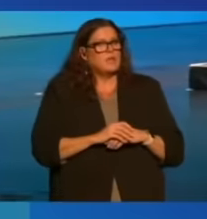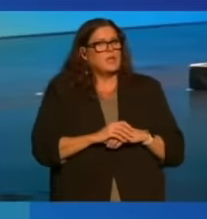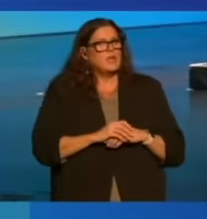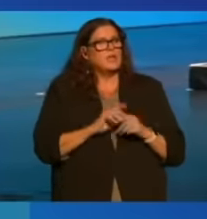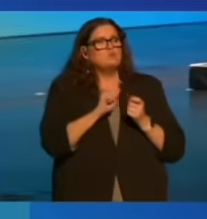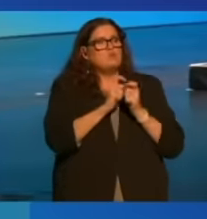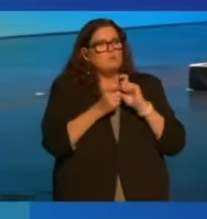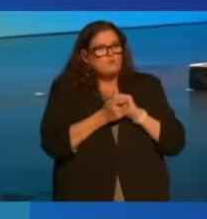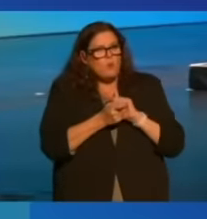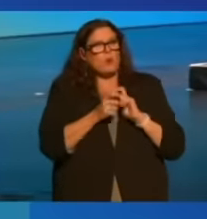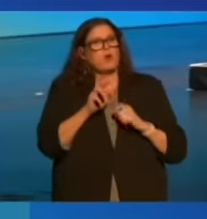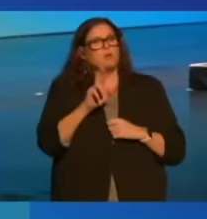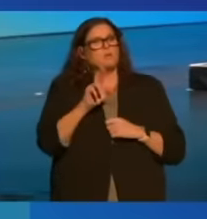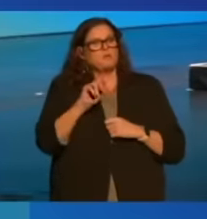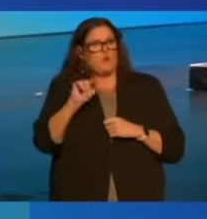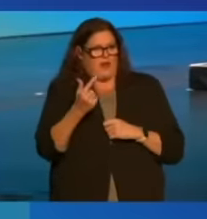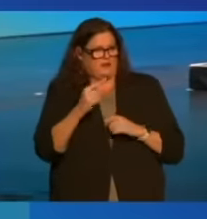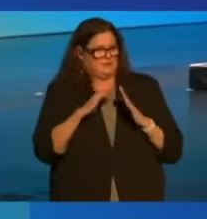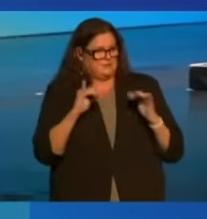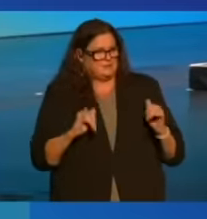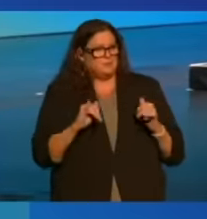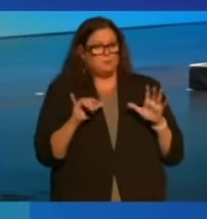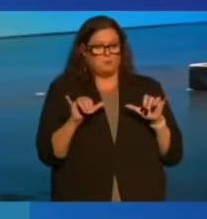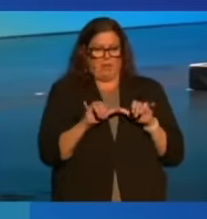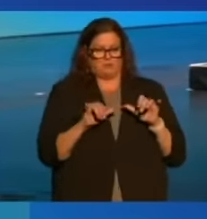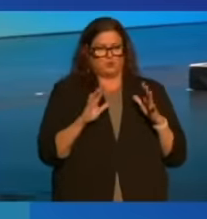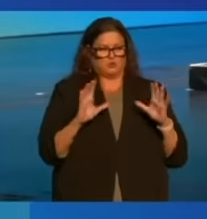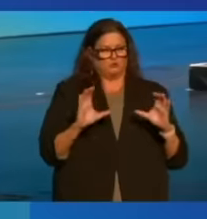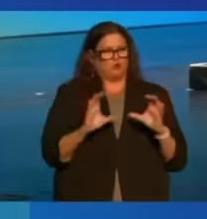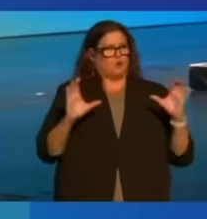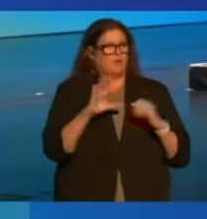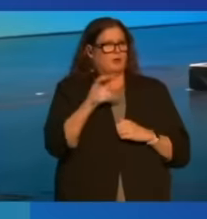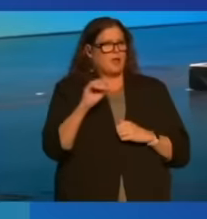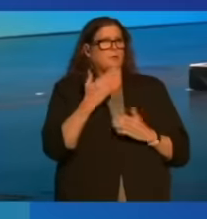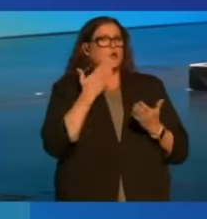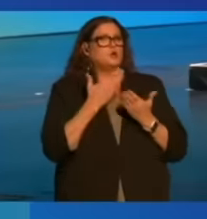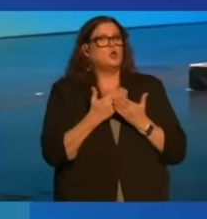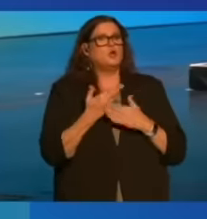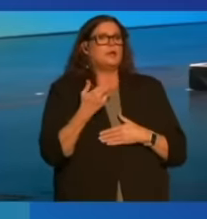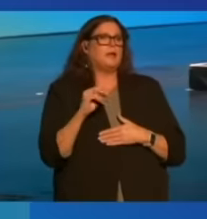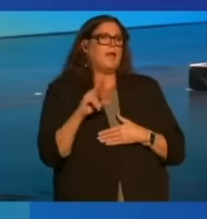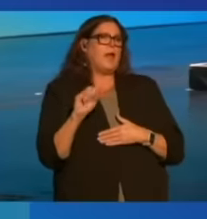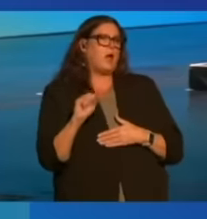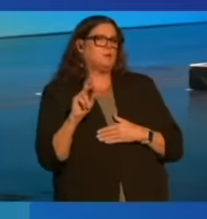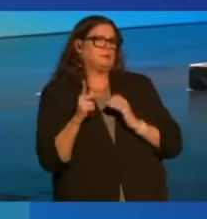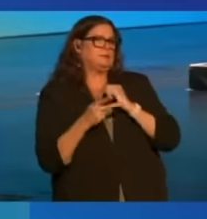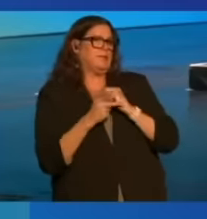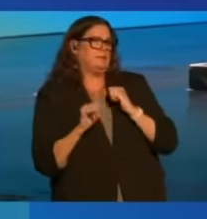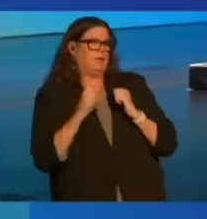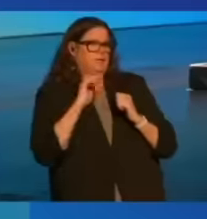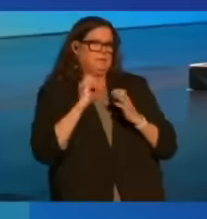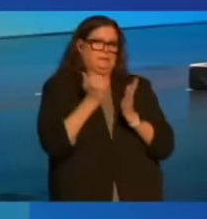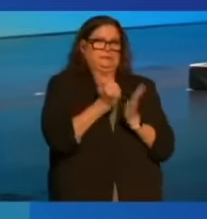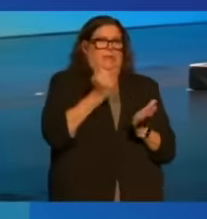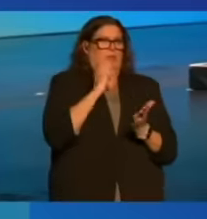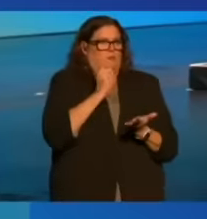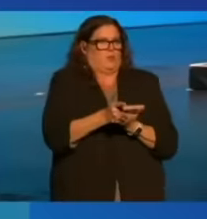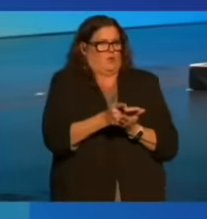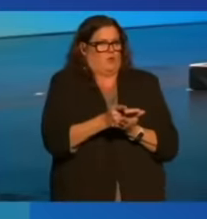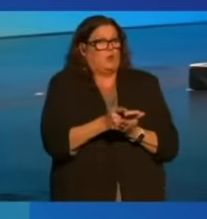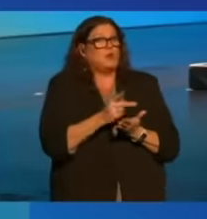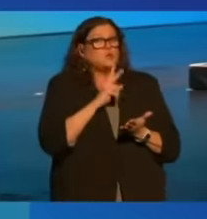rating systems that measure and certify companies, give them a good housekeeping seal of approval that they really are having